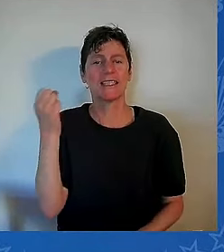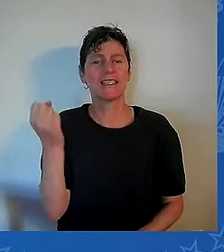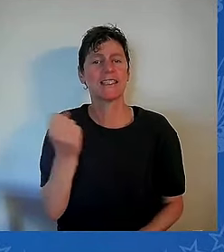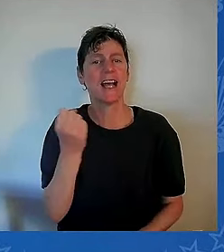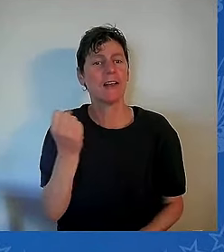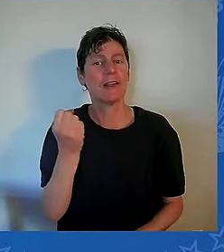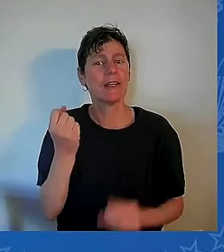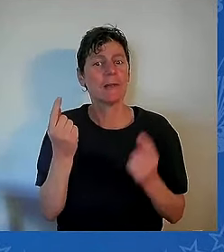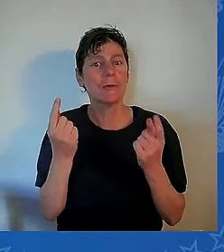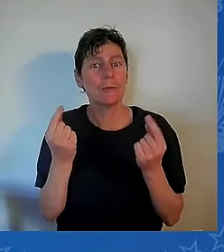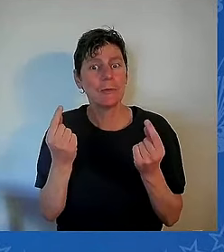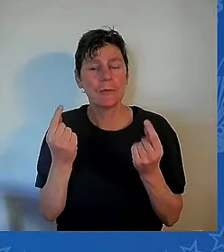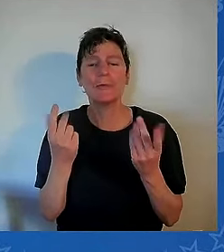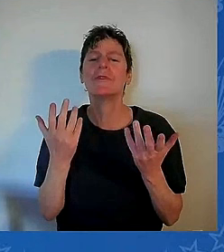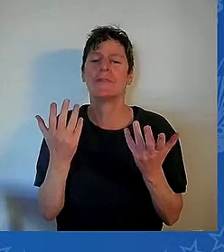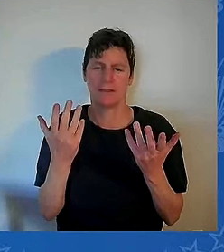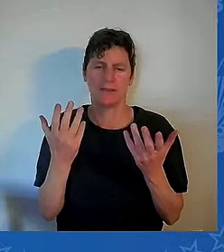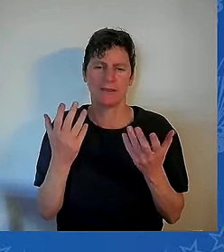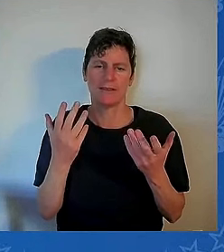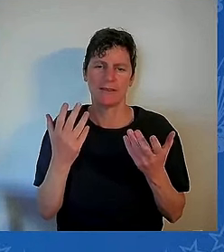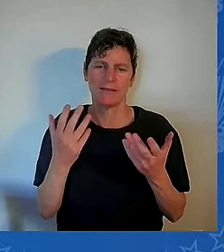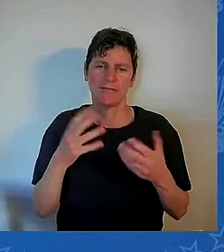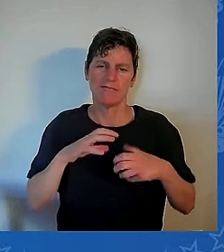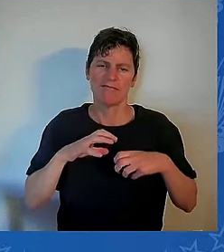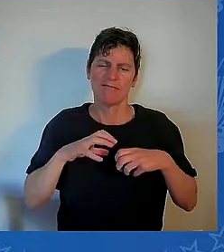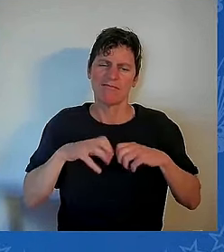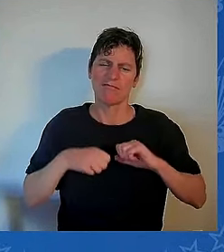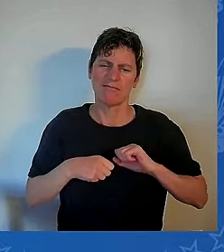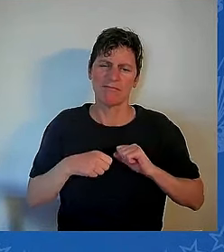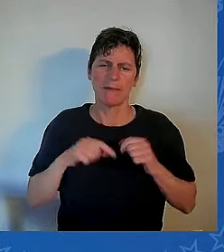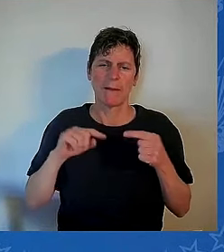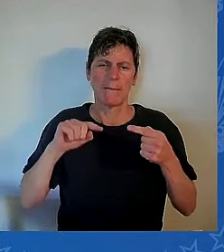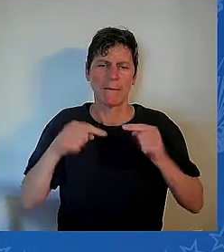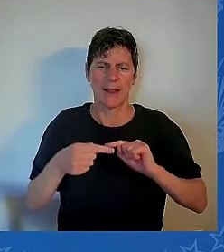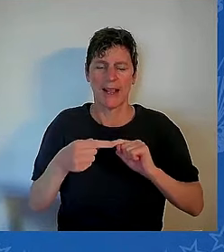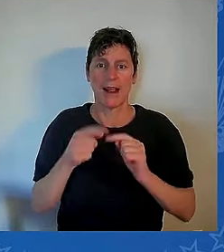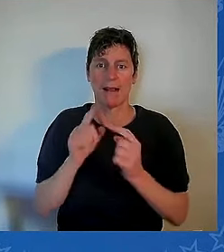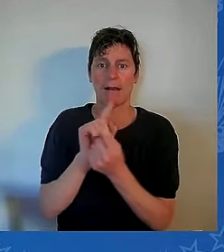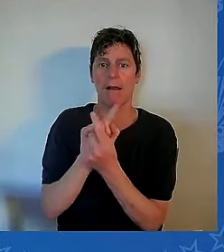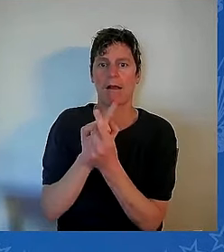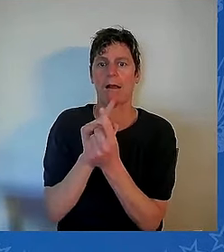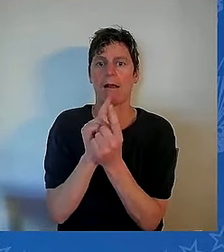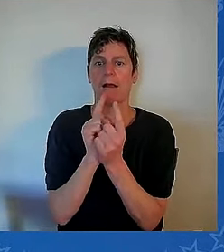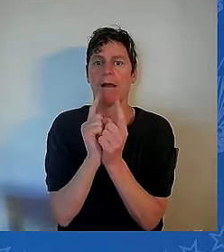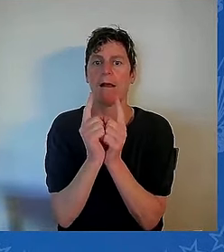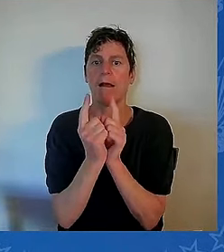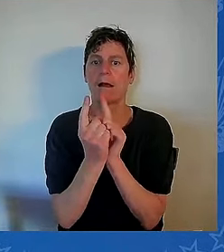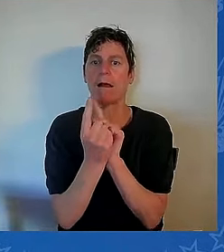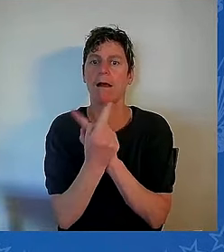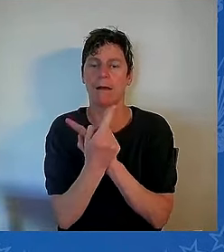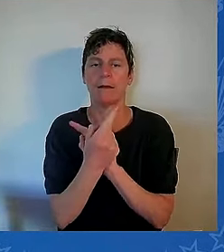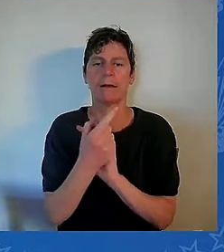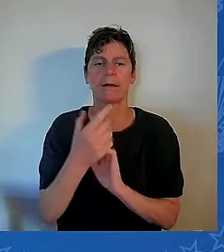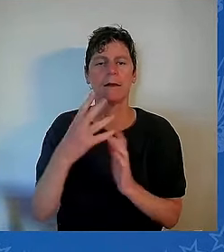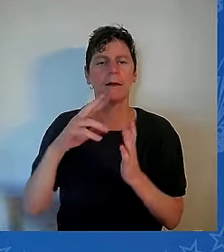How can faith get a person, get a nation through what is coming?